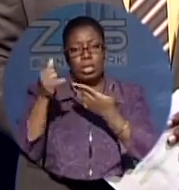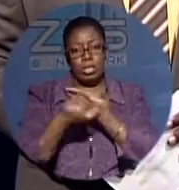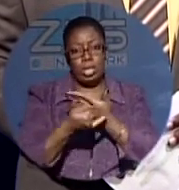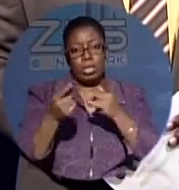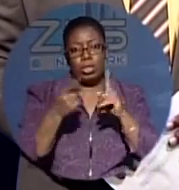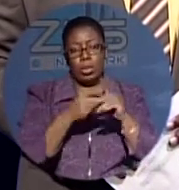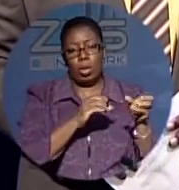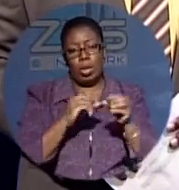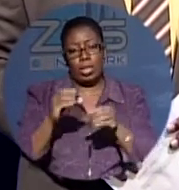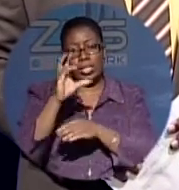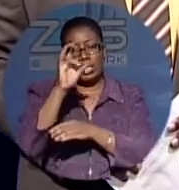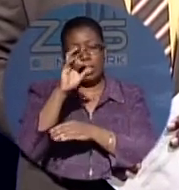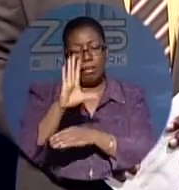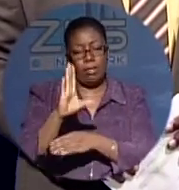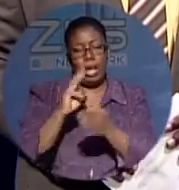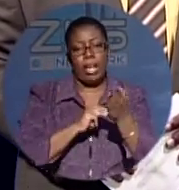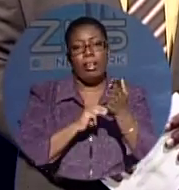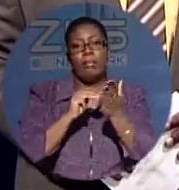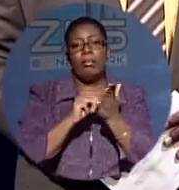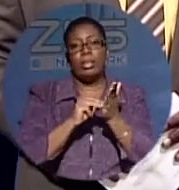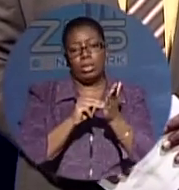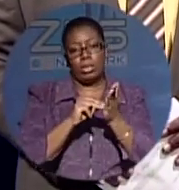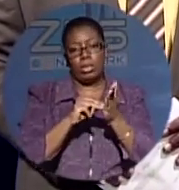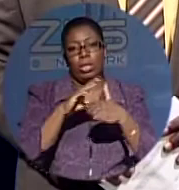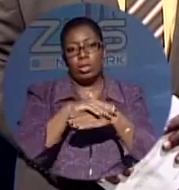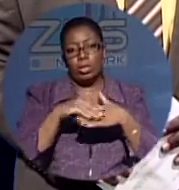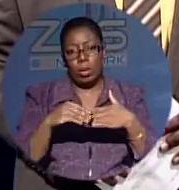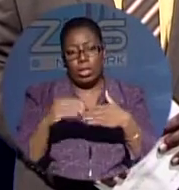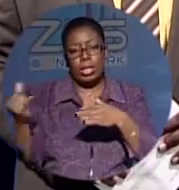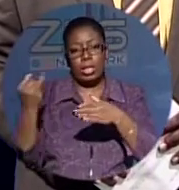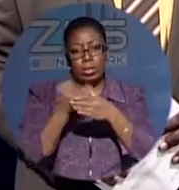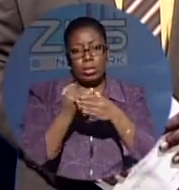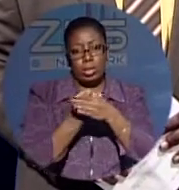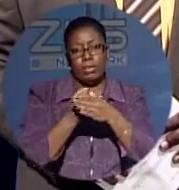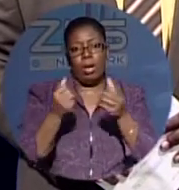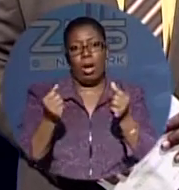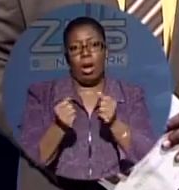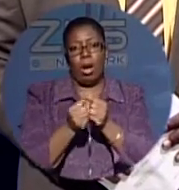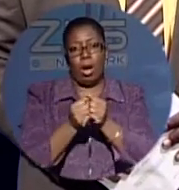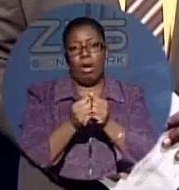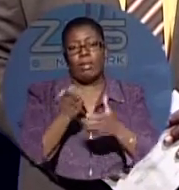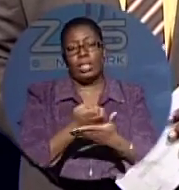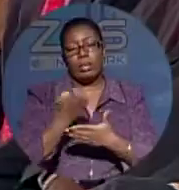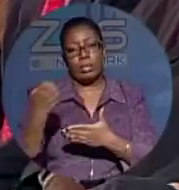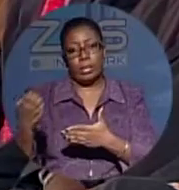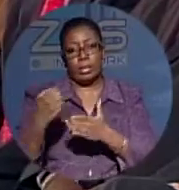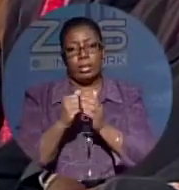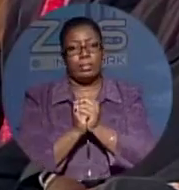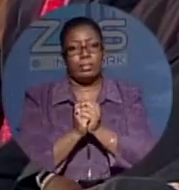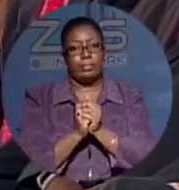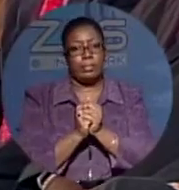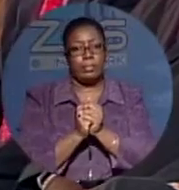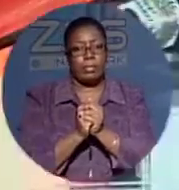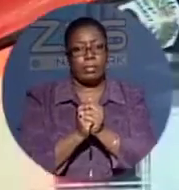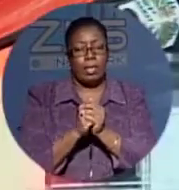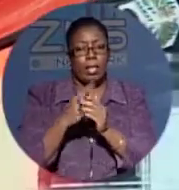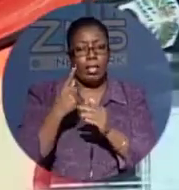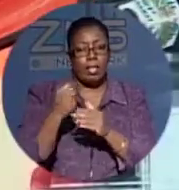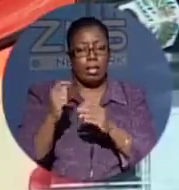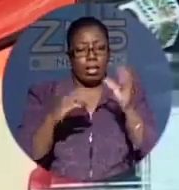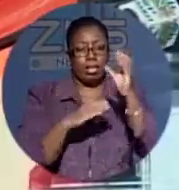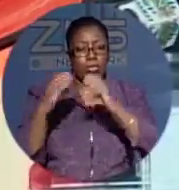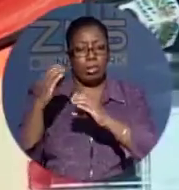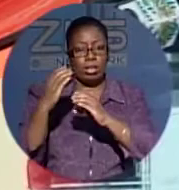be to the order of $75 million, inclusive of equipment. The project comprises the construction of a new critical care